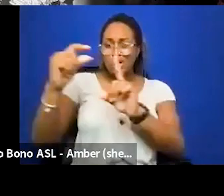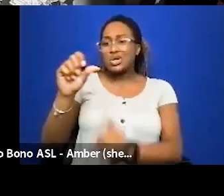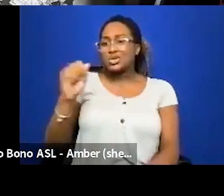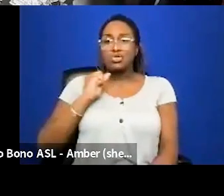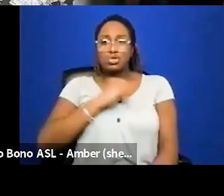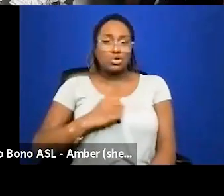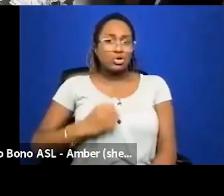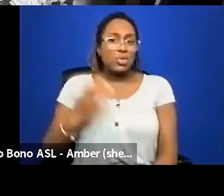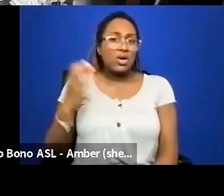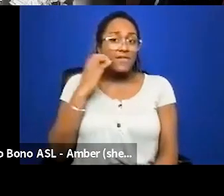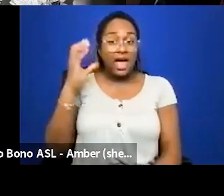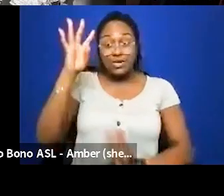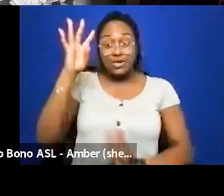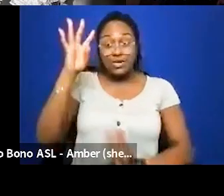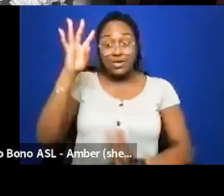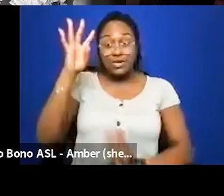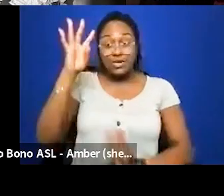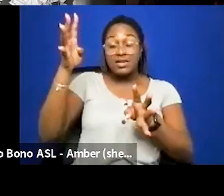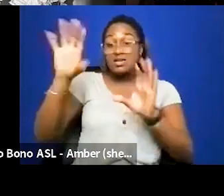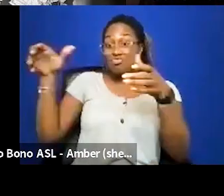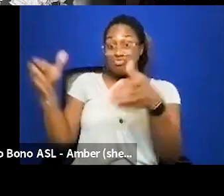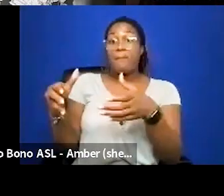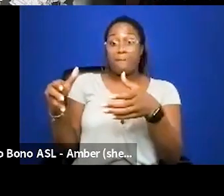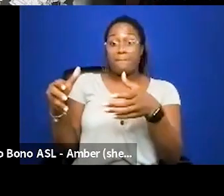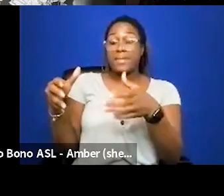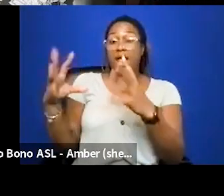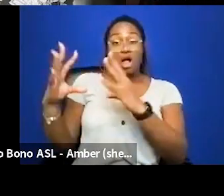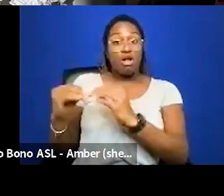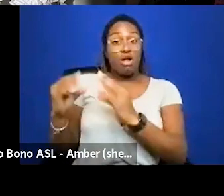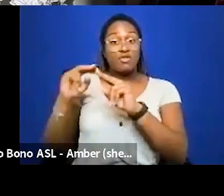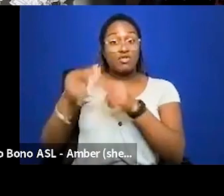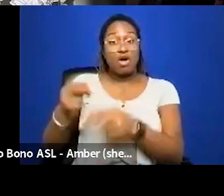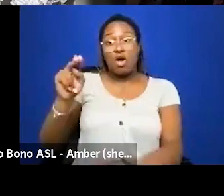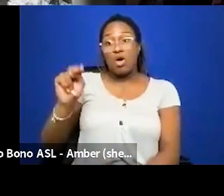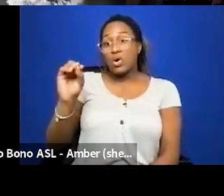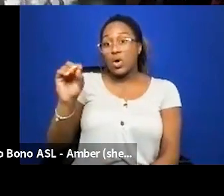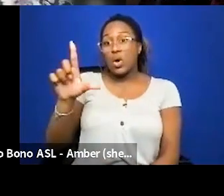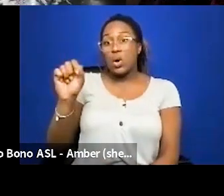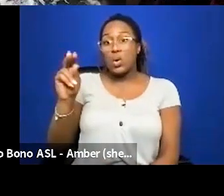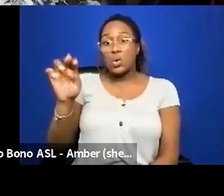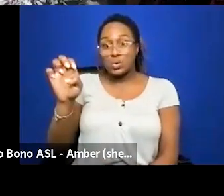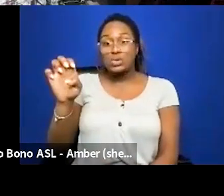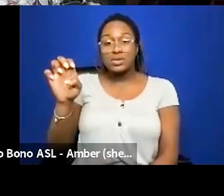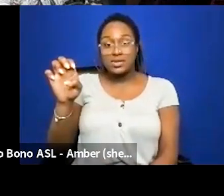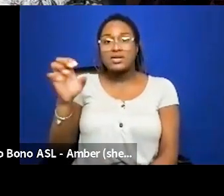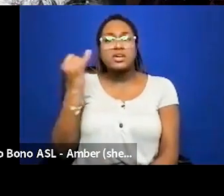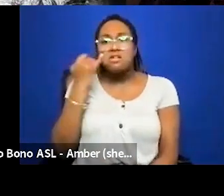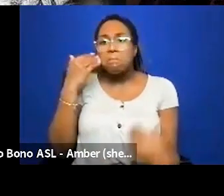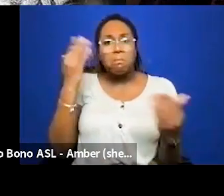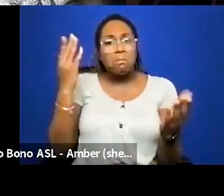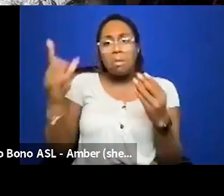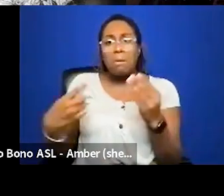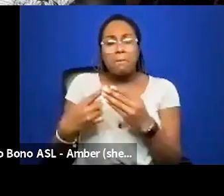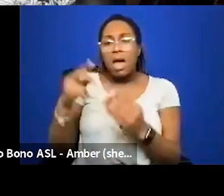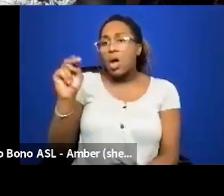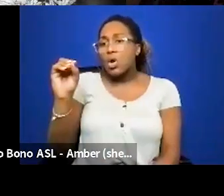invented by a group of us at a conference called no lose and for those who don't know about no lose no